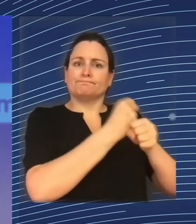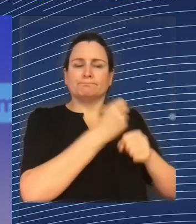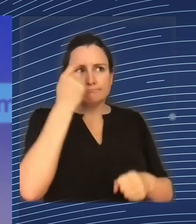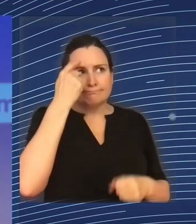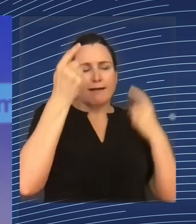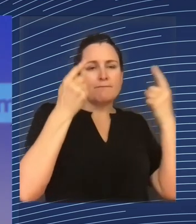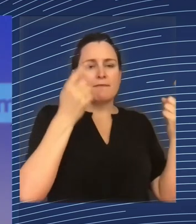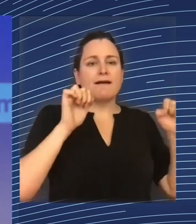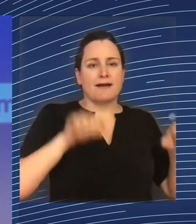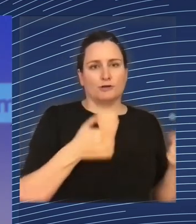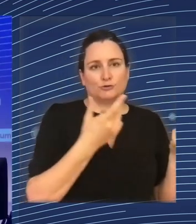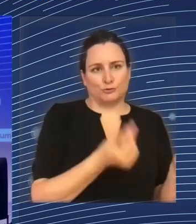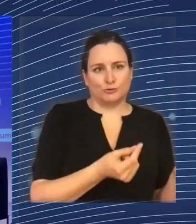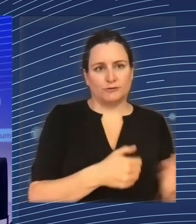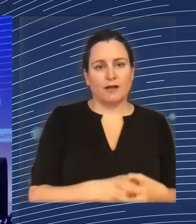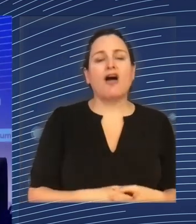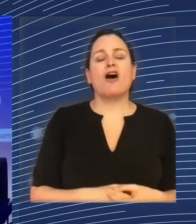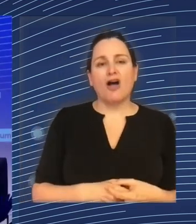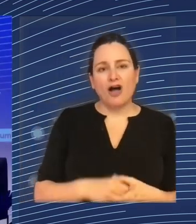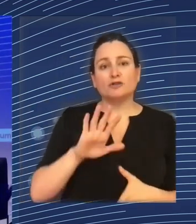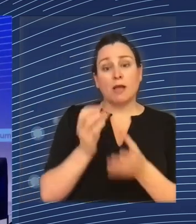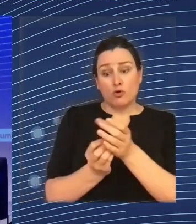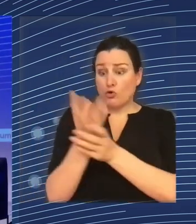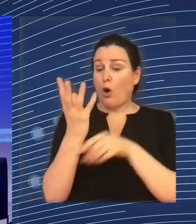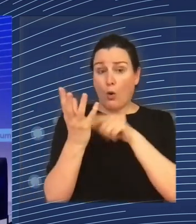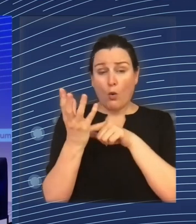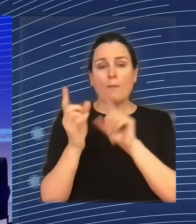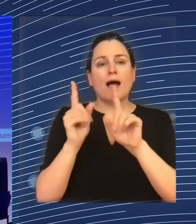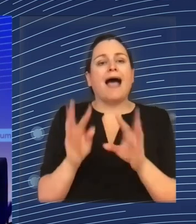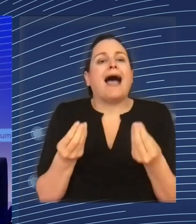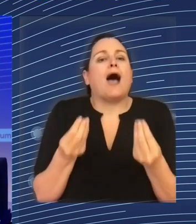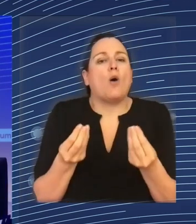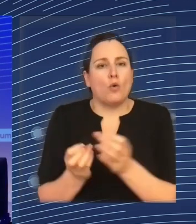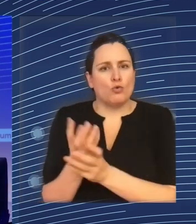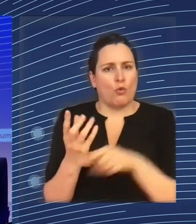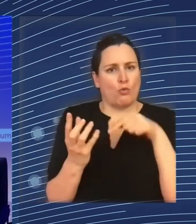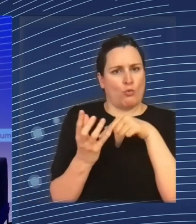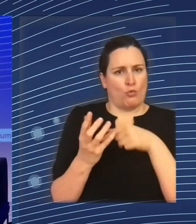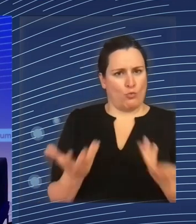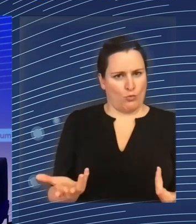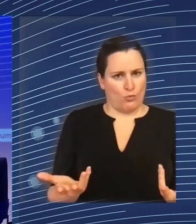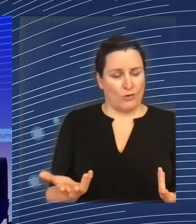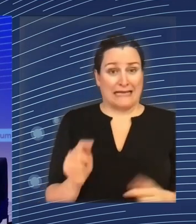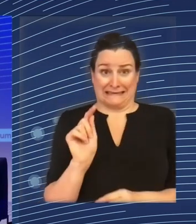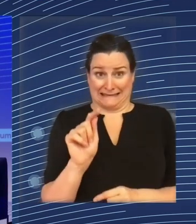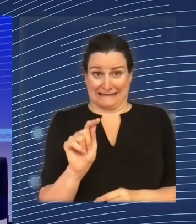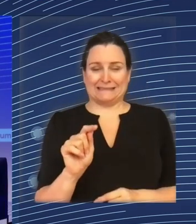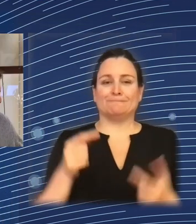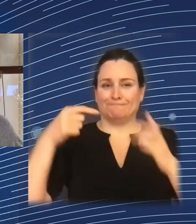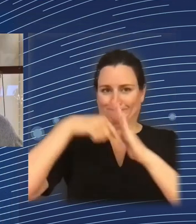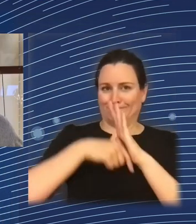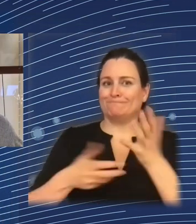so much the growth in itself, but it's the how of the growth. Excellent. Let's return to the room. I see a question there. think it's Hannah.